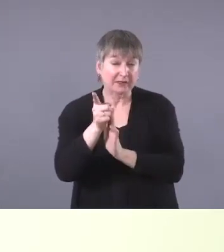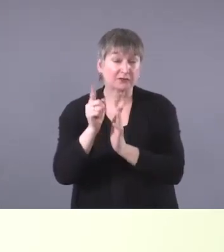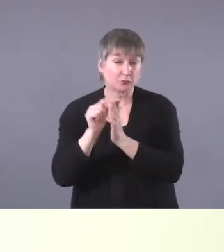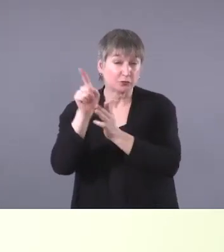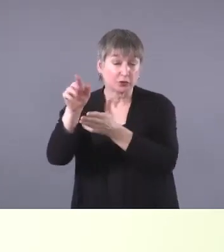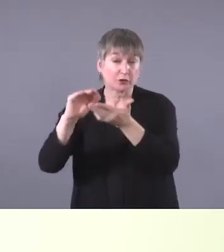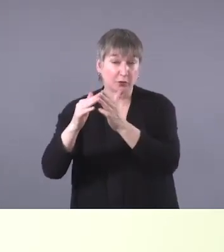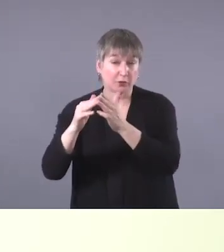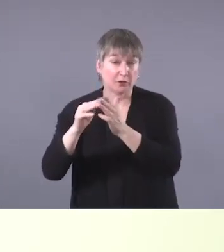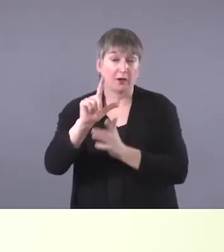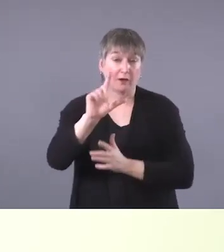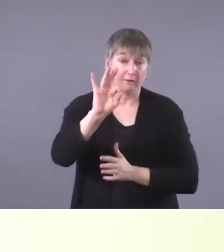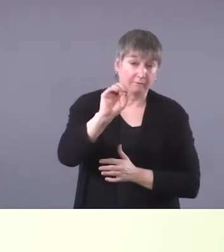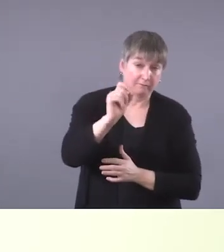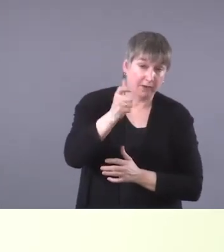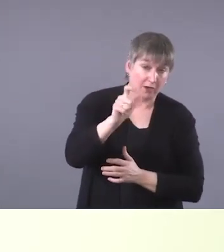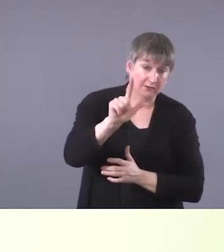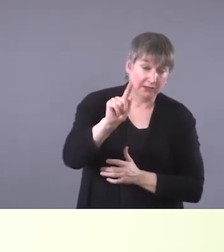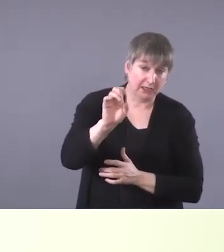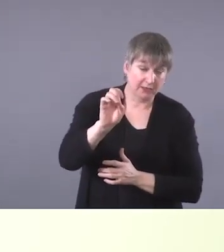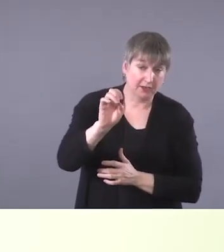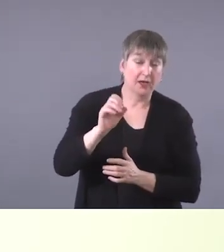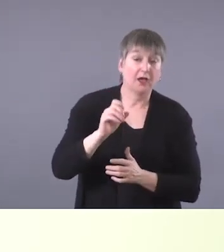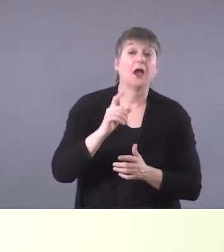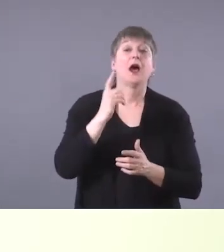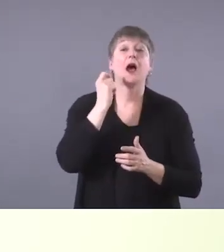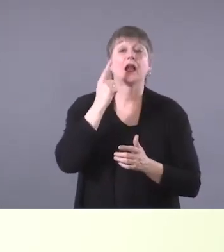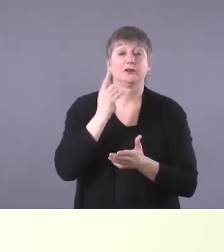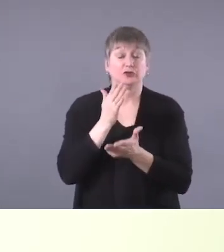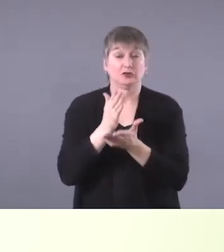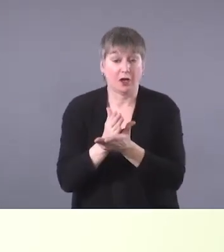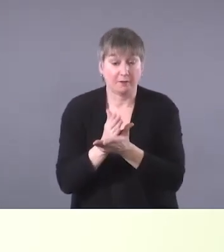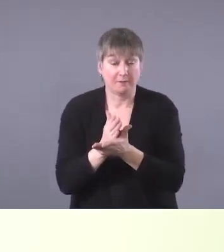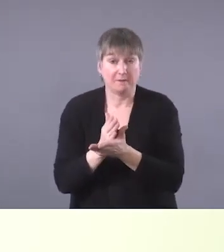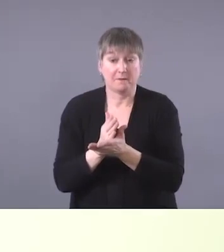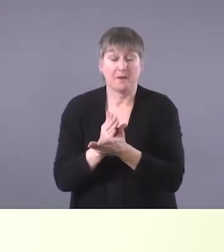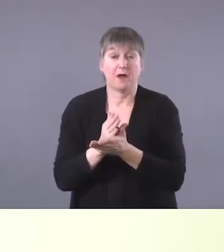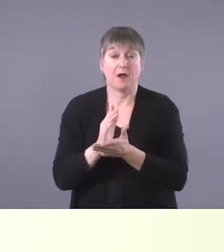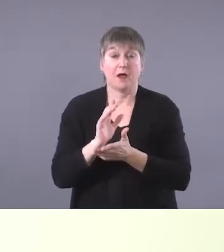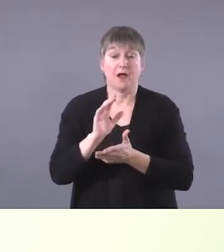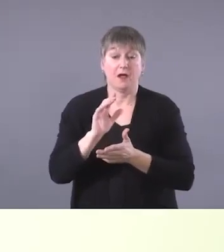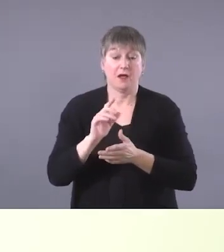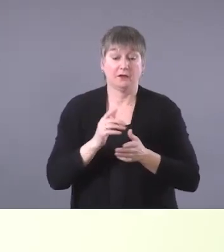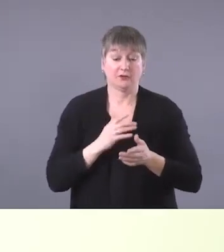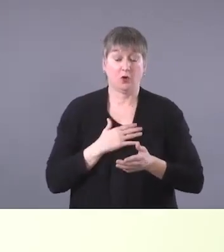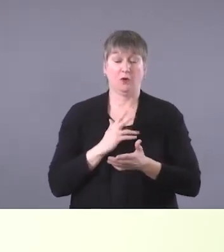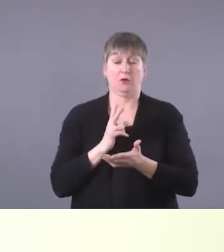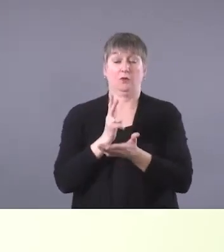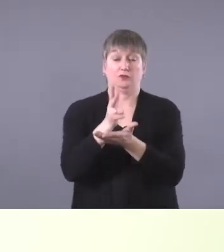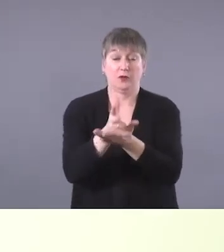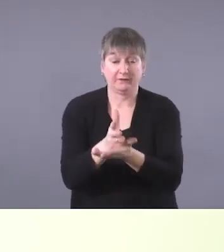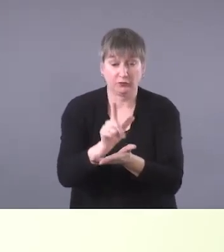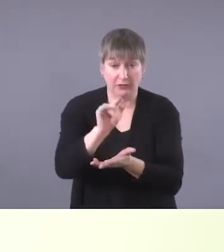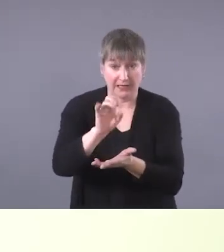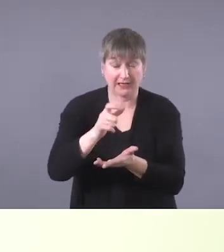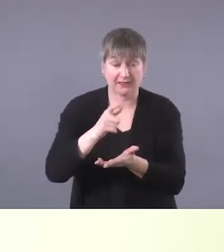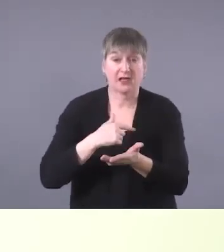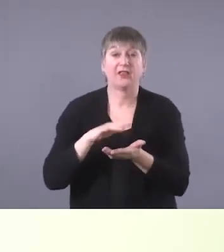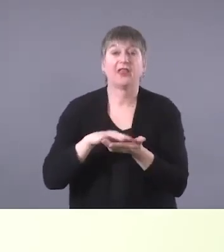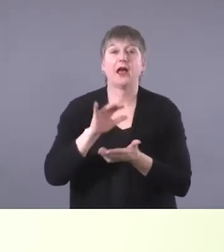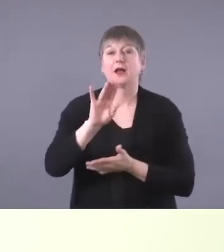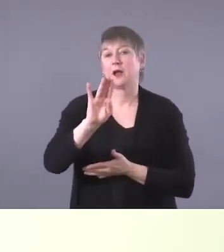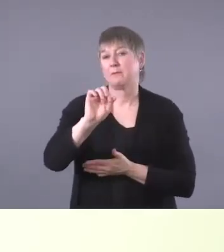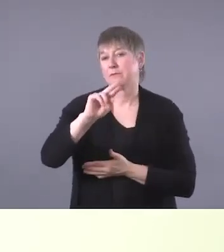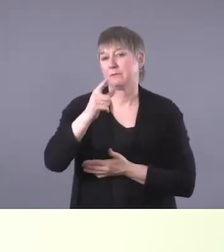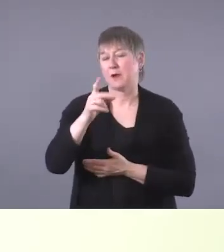is Fox Lake, which includes stopping by the lakeside to wait for a barge to pick you up. Now that barge costs $50